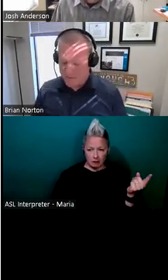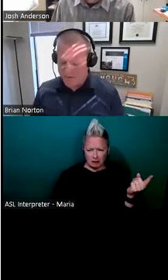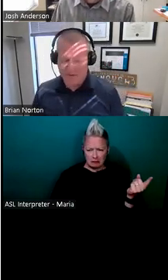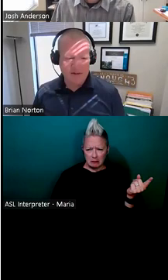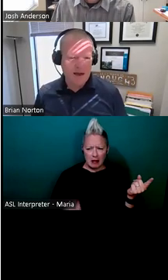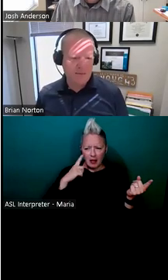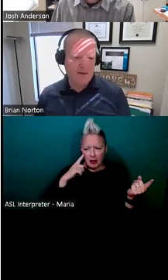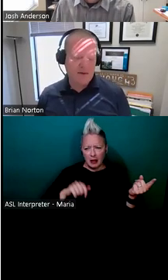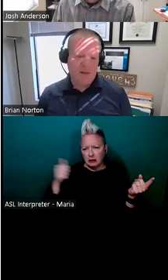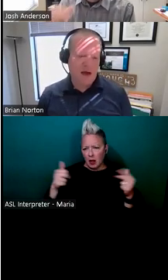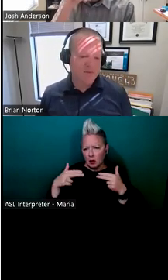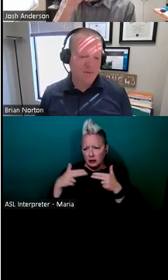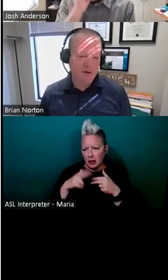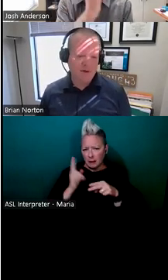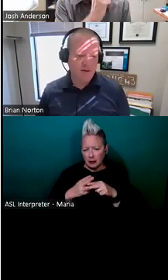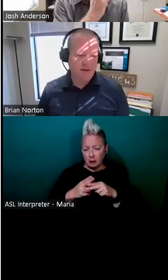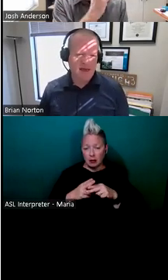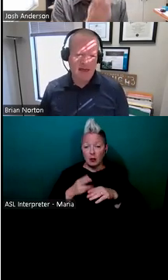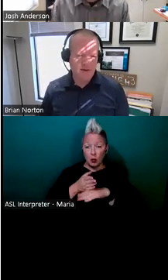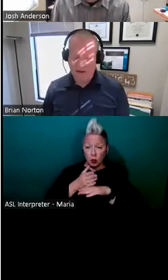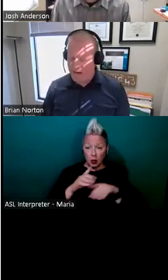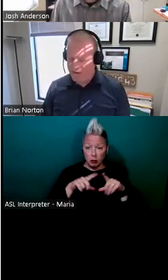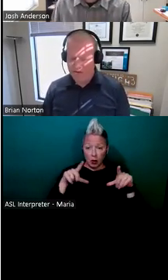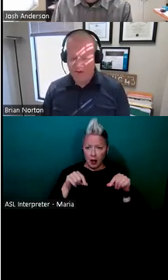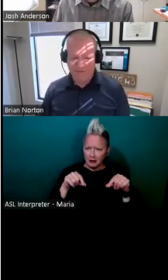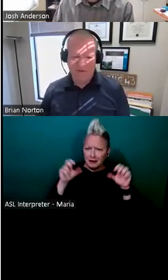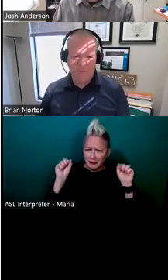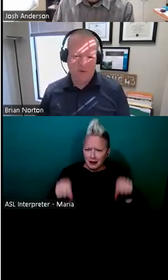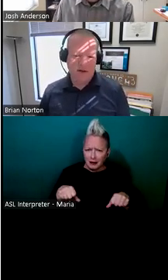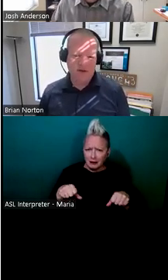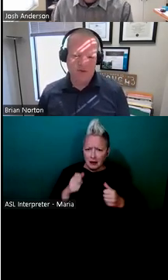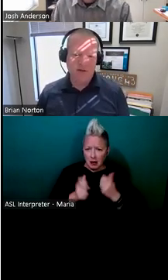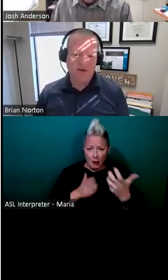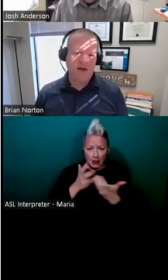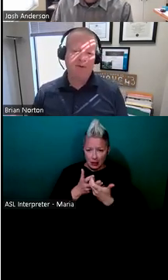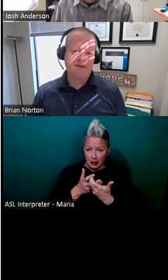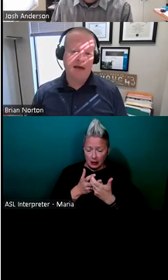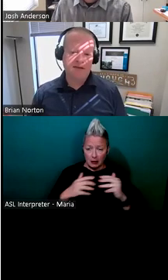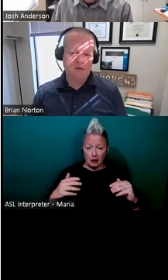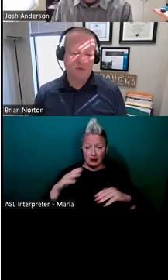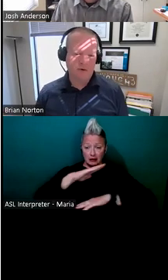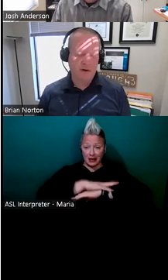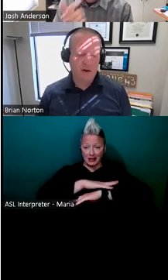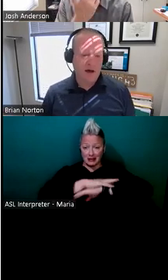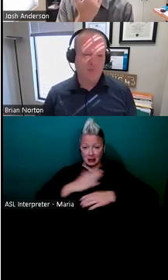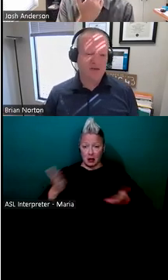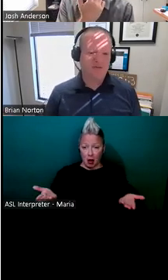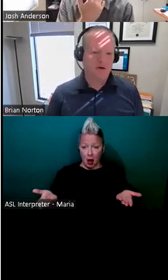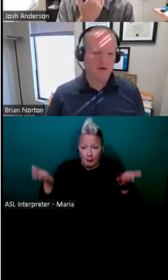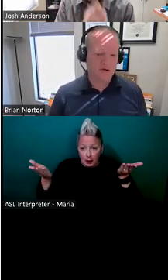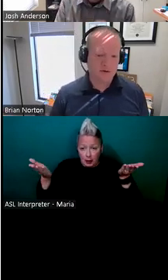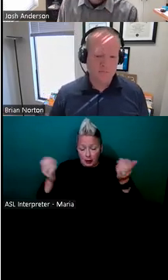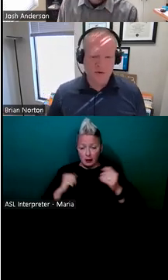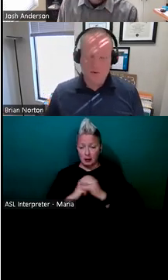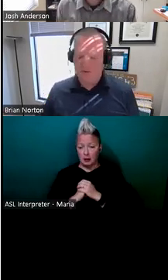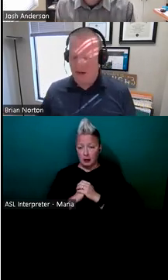on a previous slide, but blocks of wood can be an accommodation for someone as you lift up a desk or a piece of